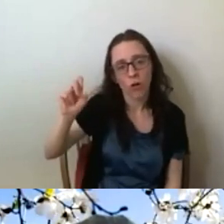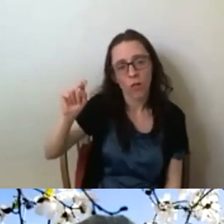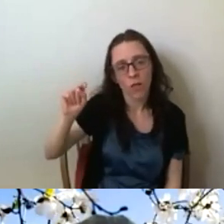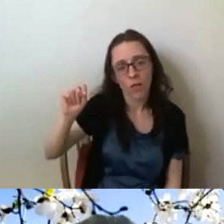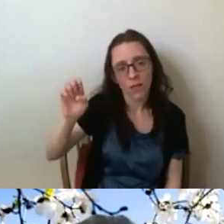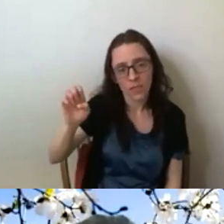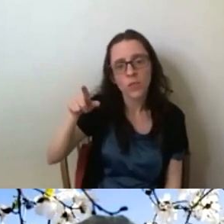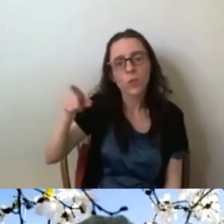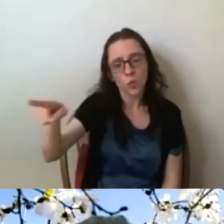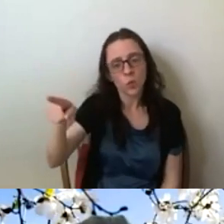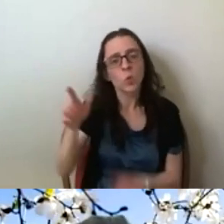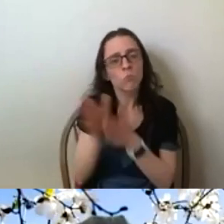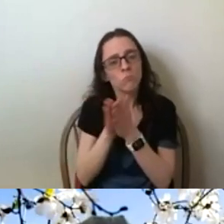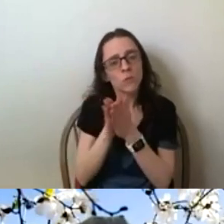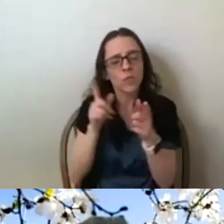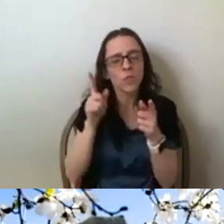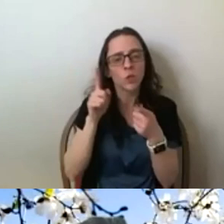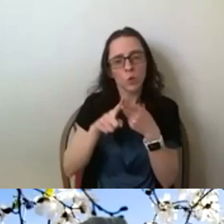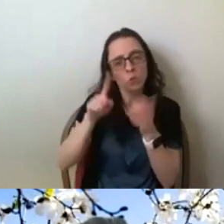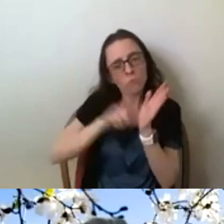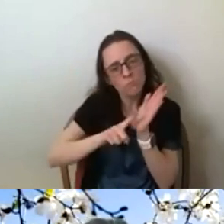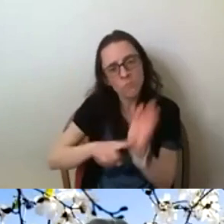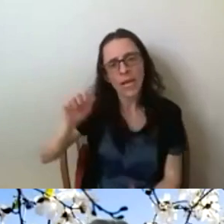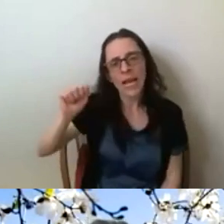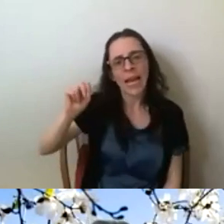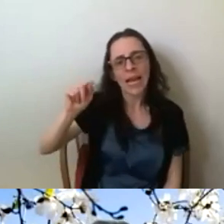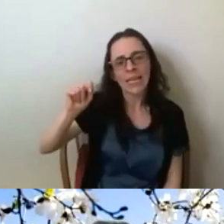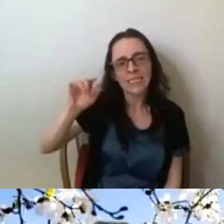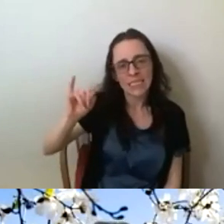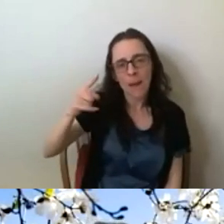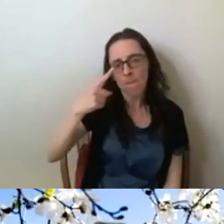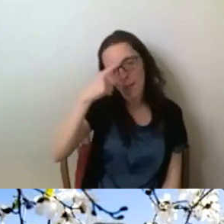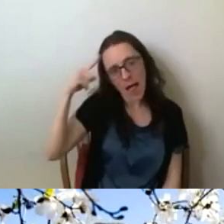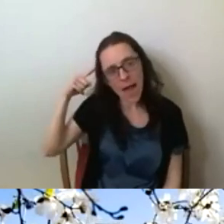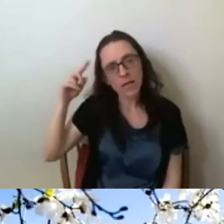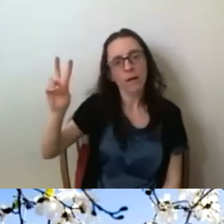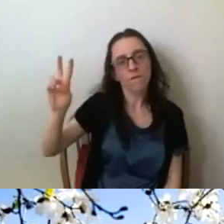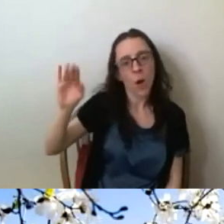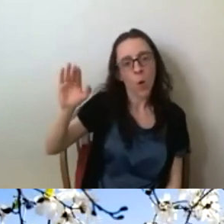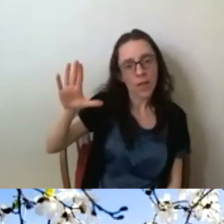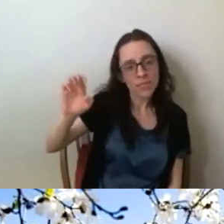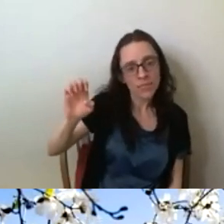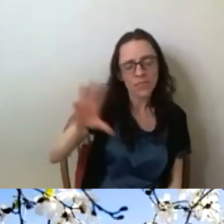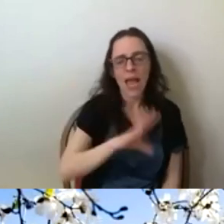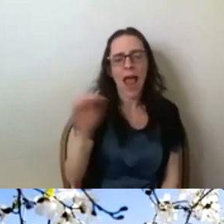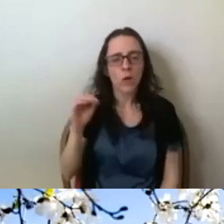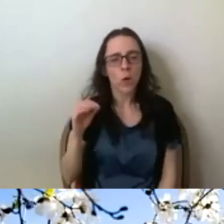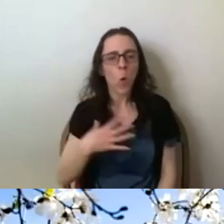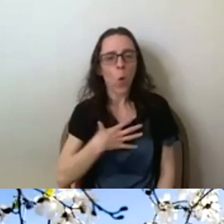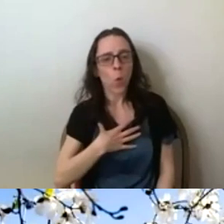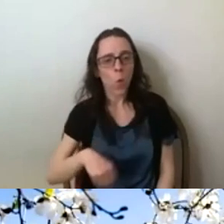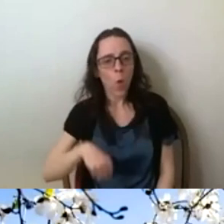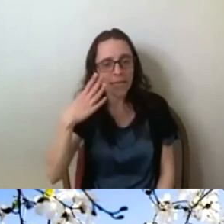-Black violence and white supremacy. And so I'm not sure in a sense that that question